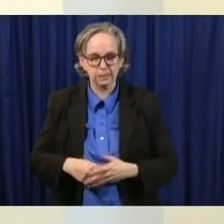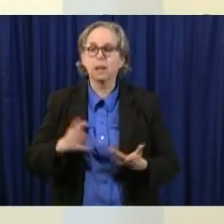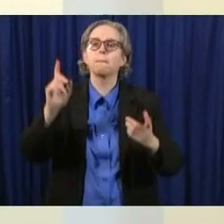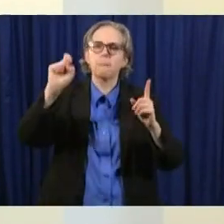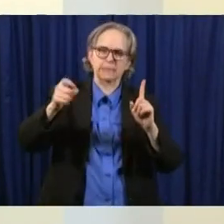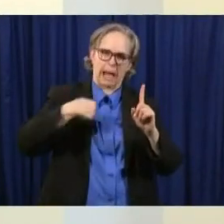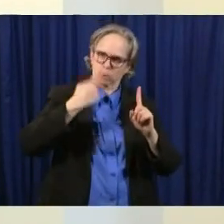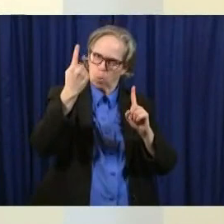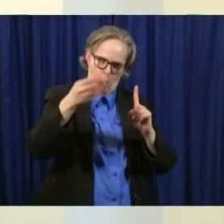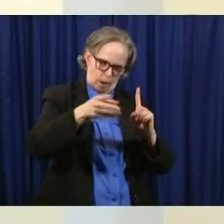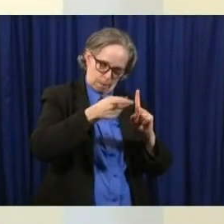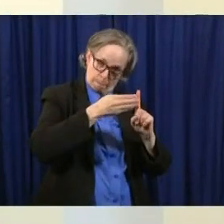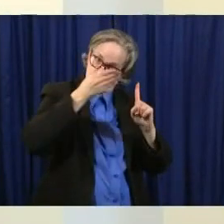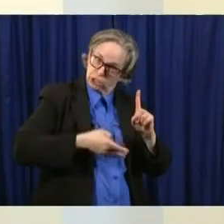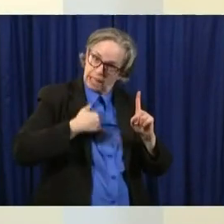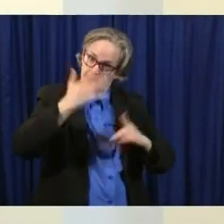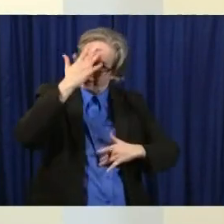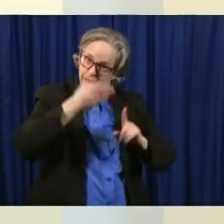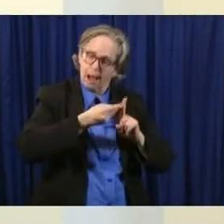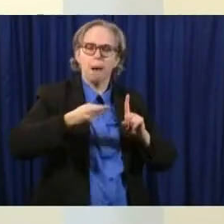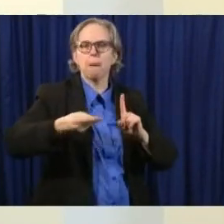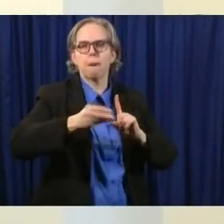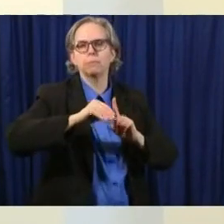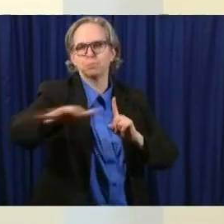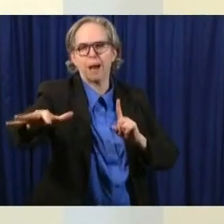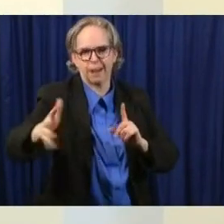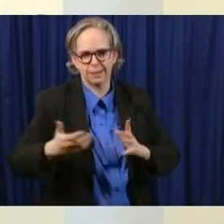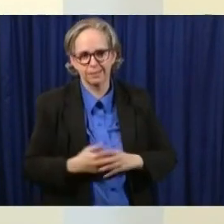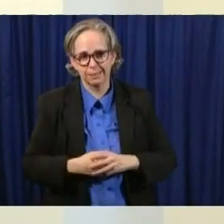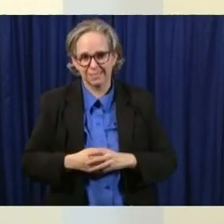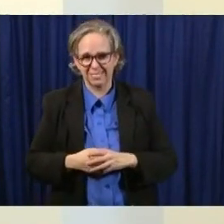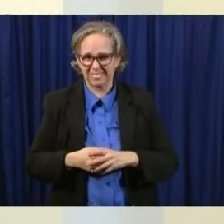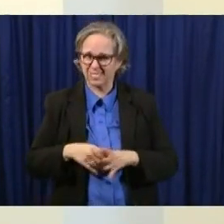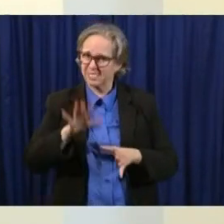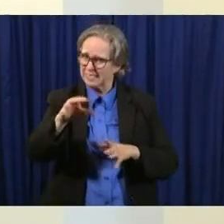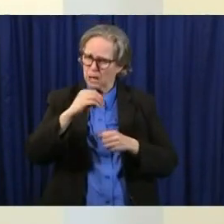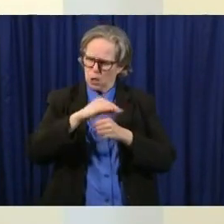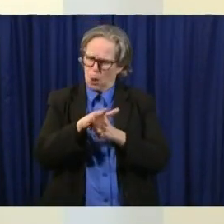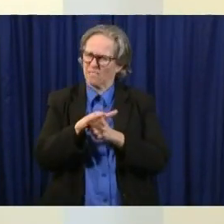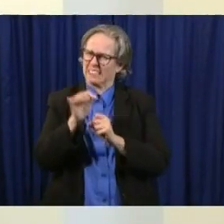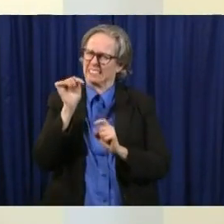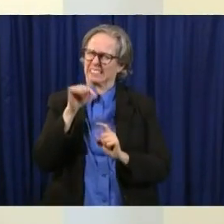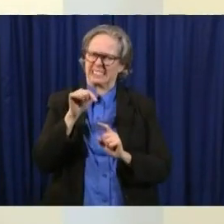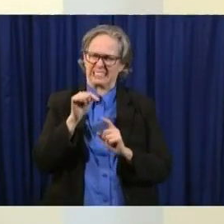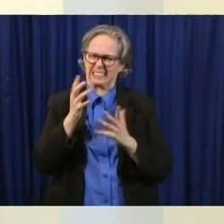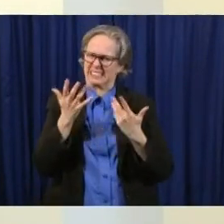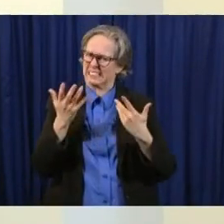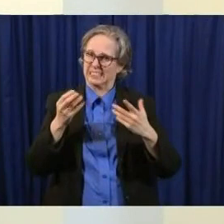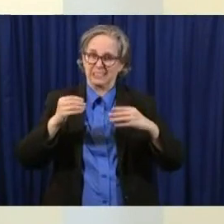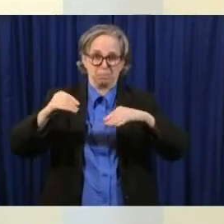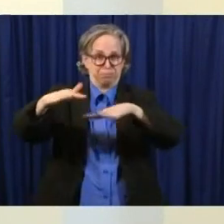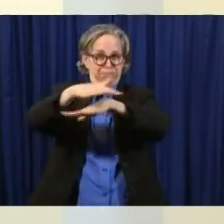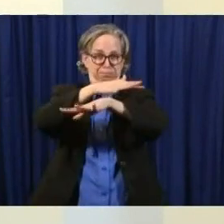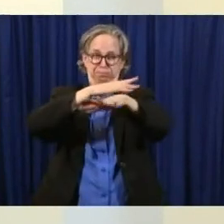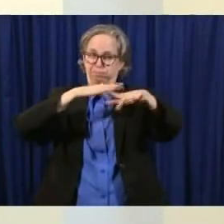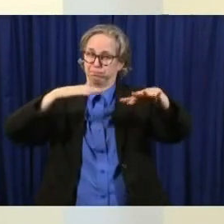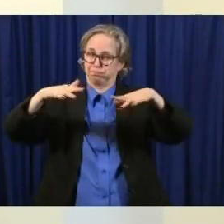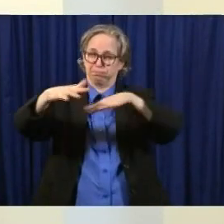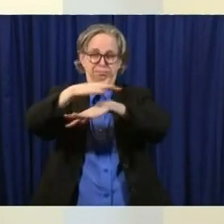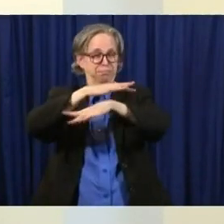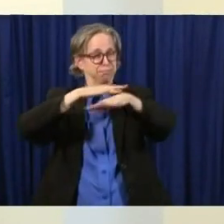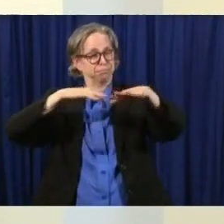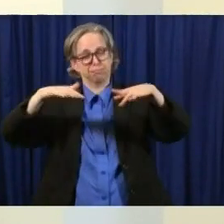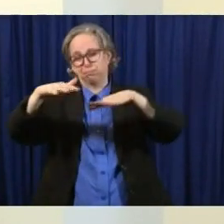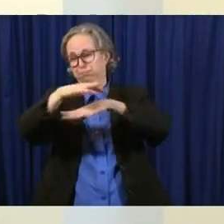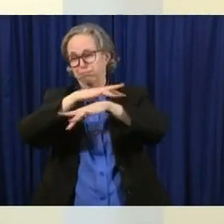but still honoring the fact that that is true and it does take perseverance it takes a certain amount of